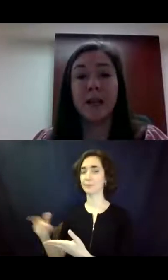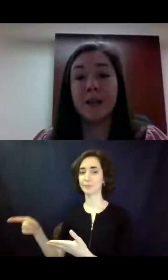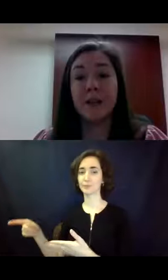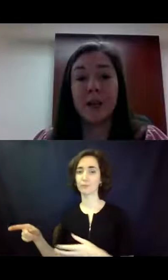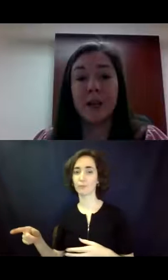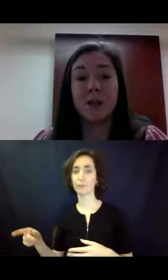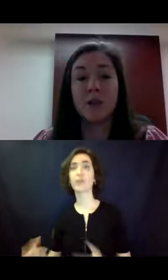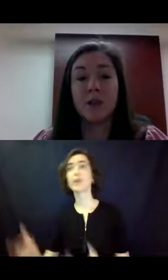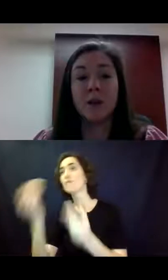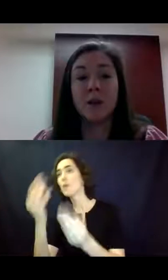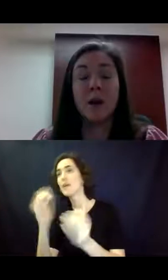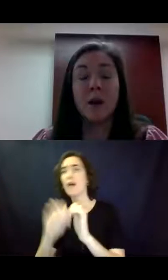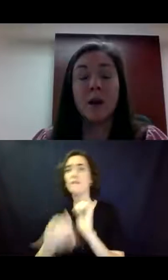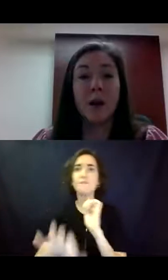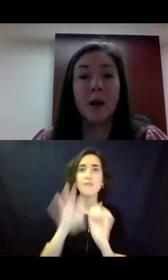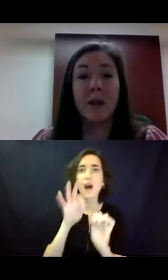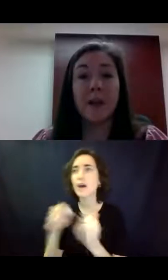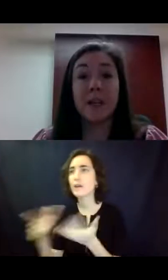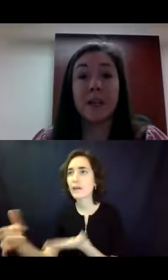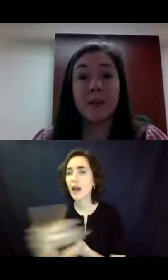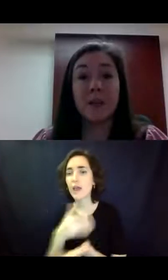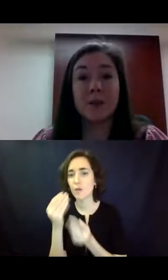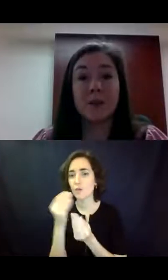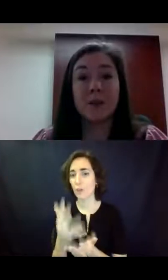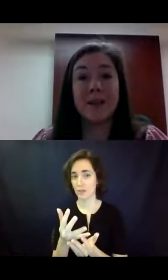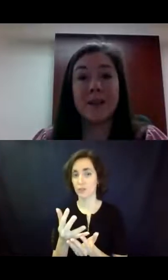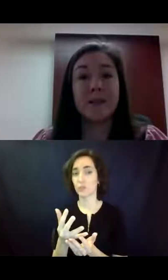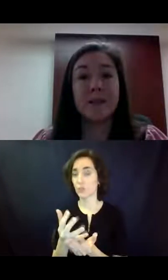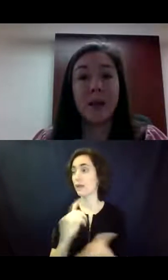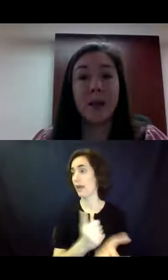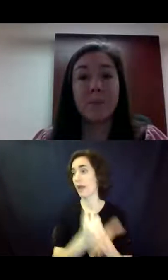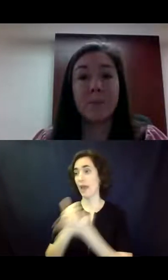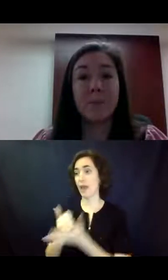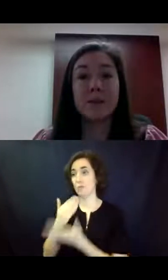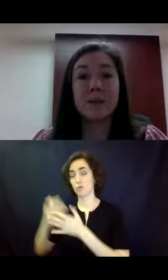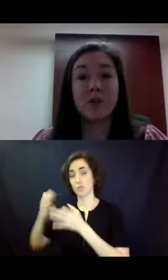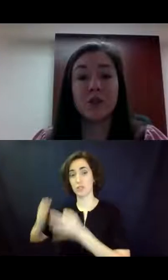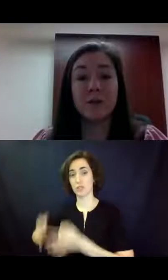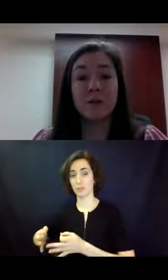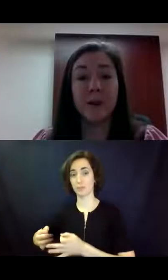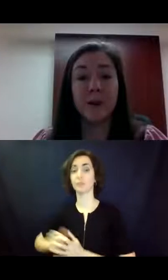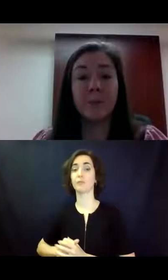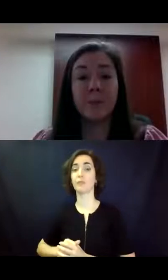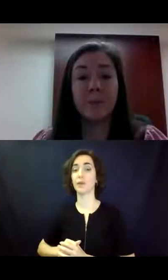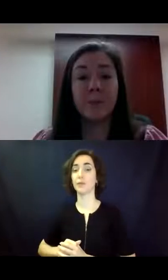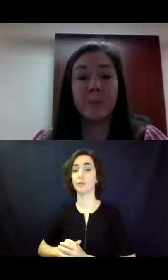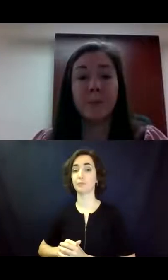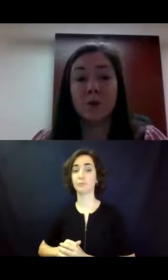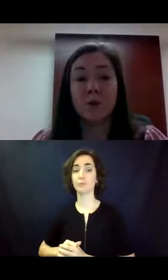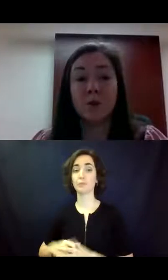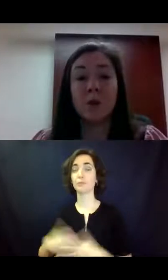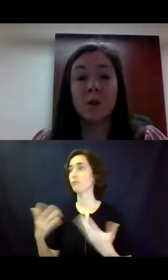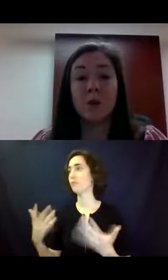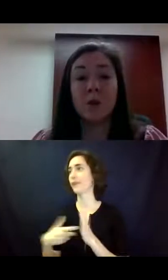any information, um, that the individual is going to need to make the best decision for them. This can